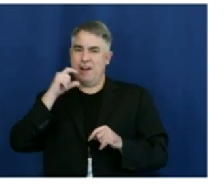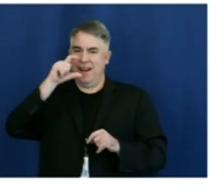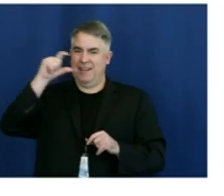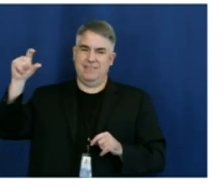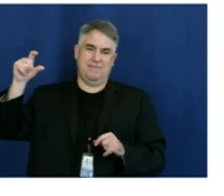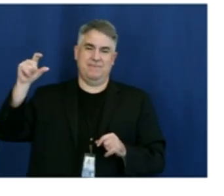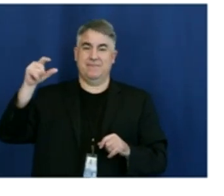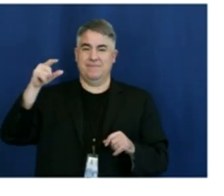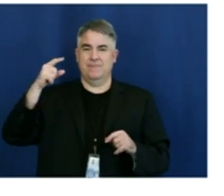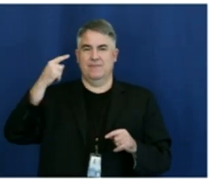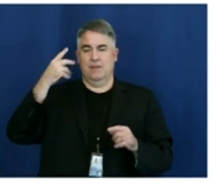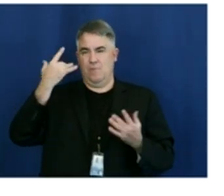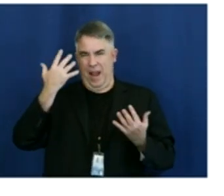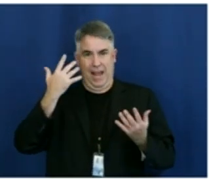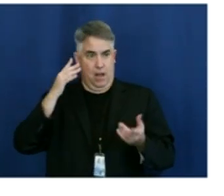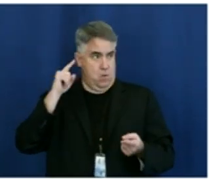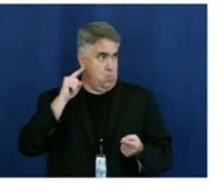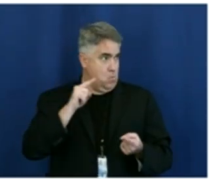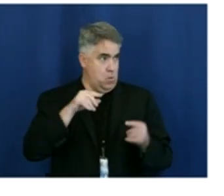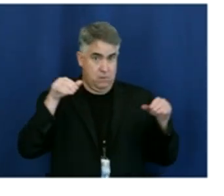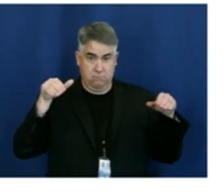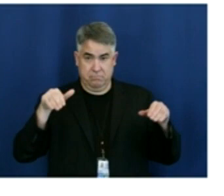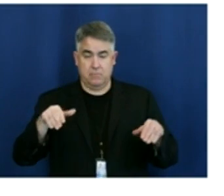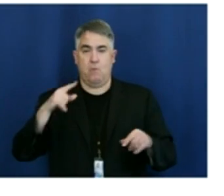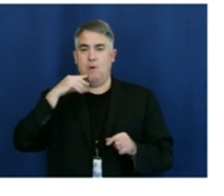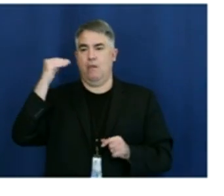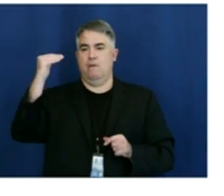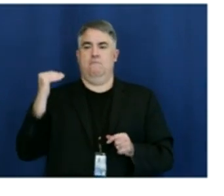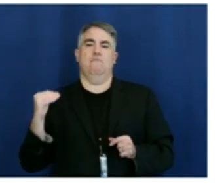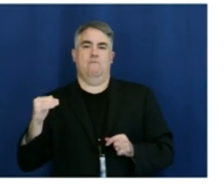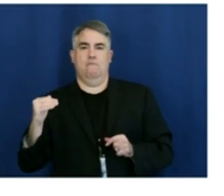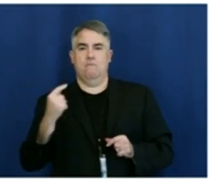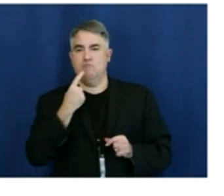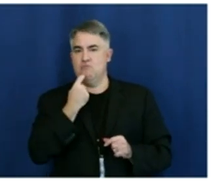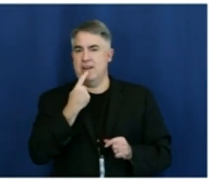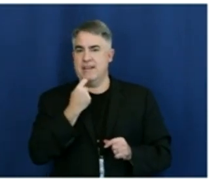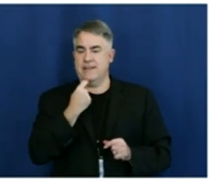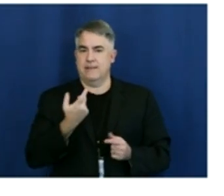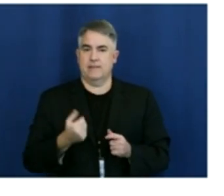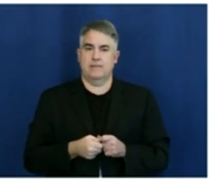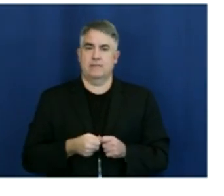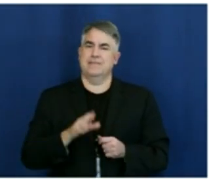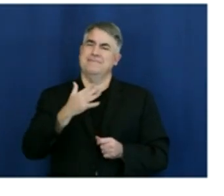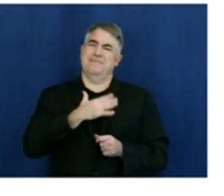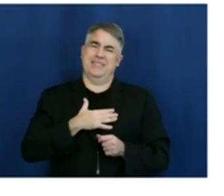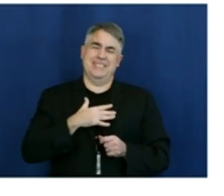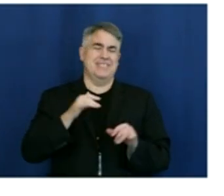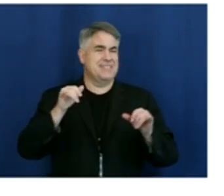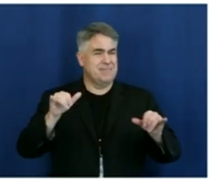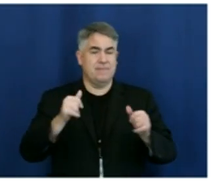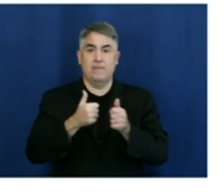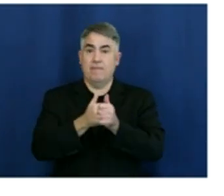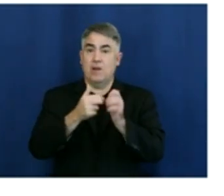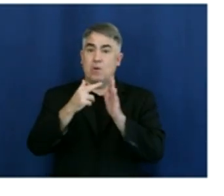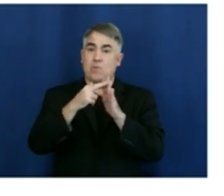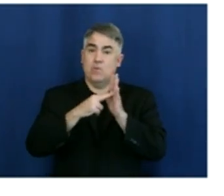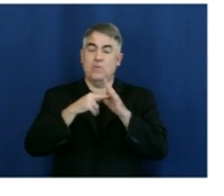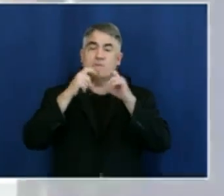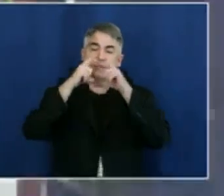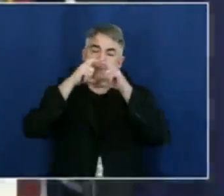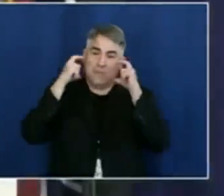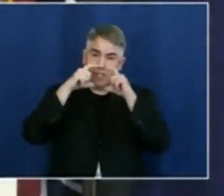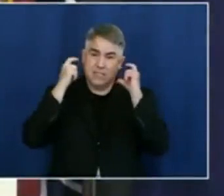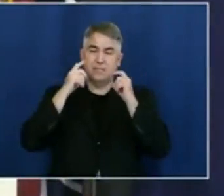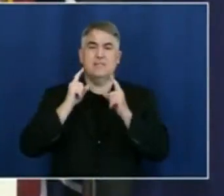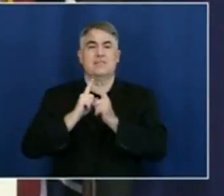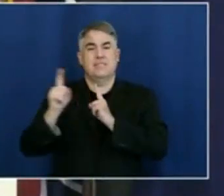continue, uh, to stress with the public that we, we really have to be mindful and follow, uh, all of the advice that's out there. So bottom line,